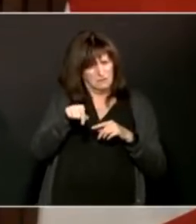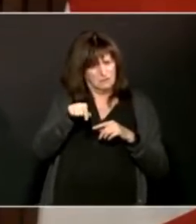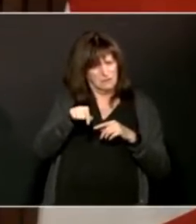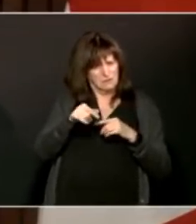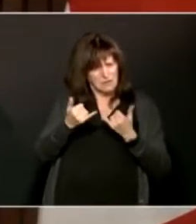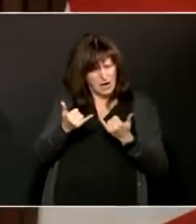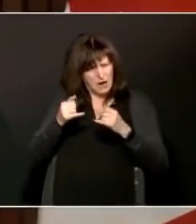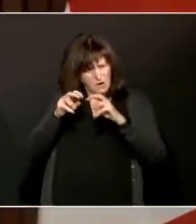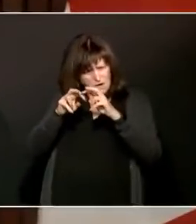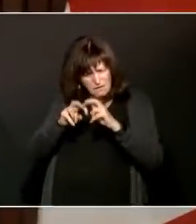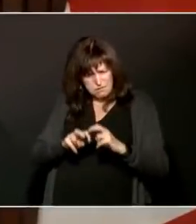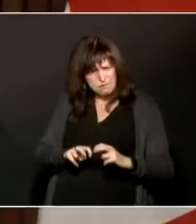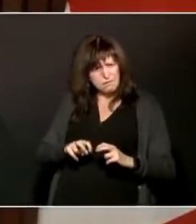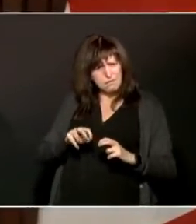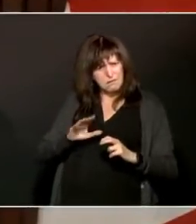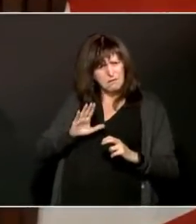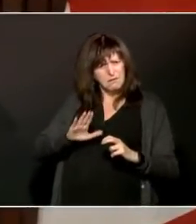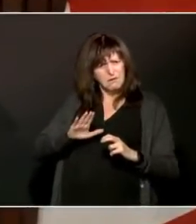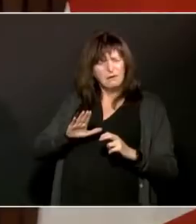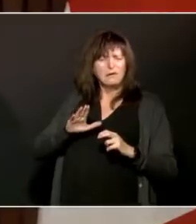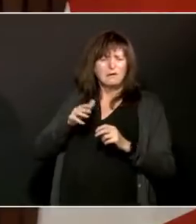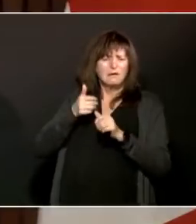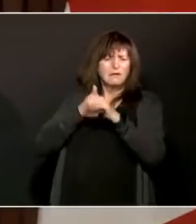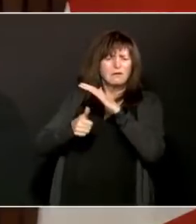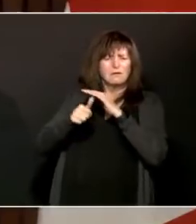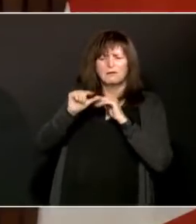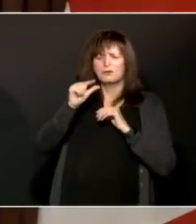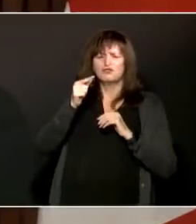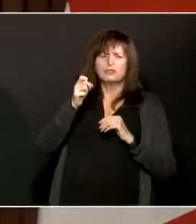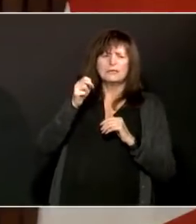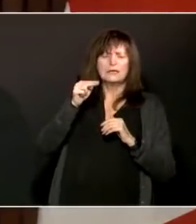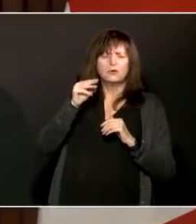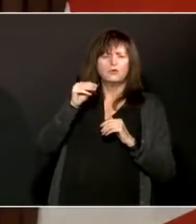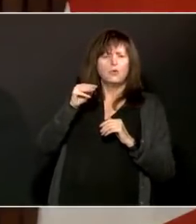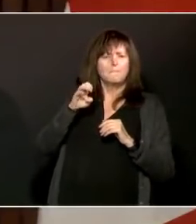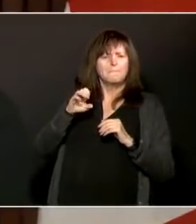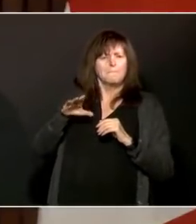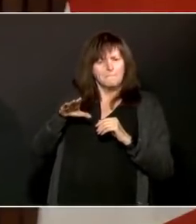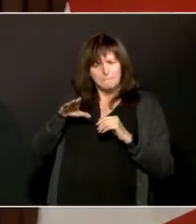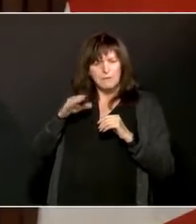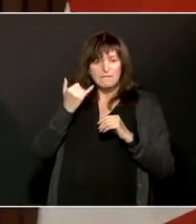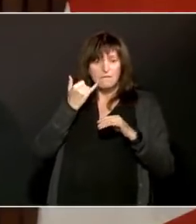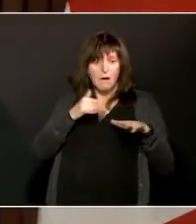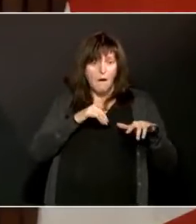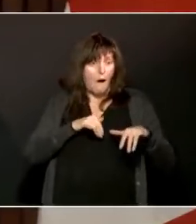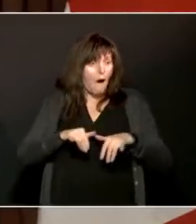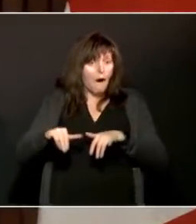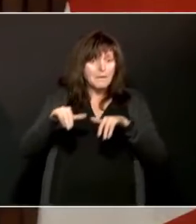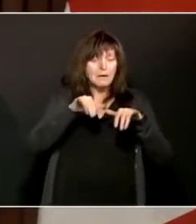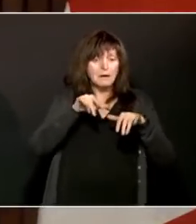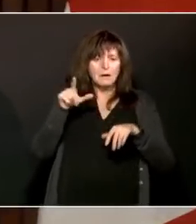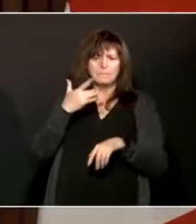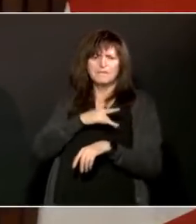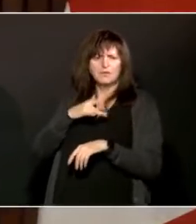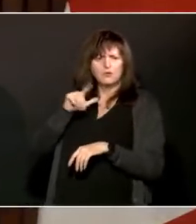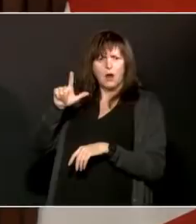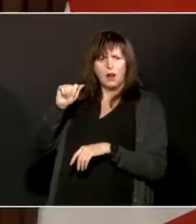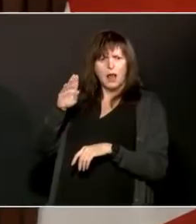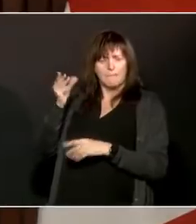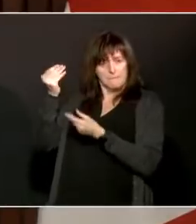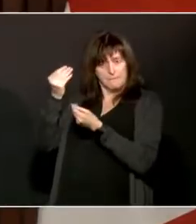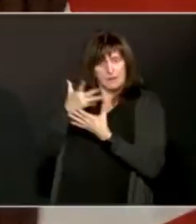were a common one being identified, we would be notified by the province, by the provincial lab. So at this point, no.